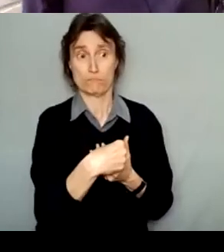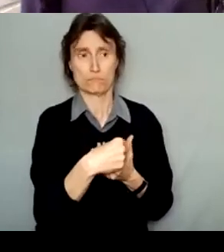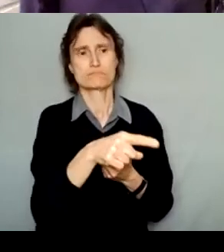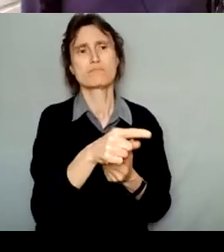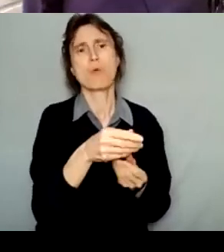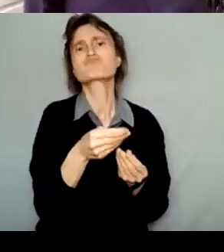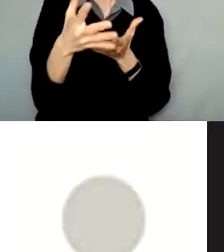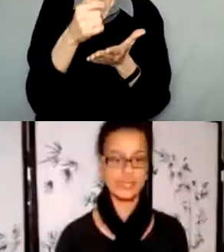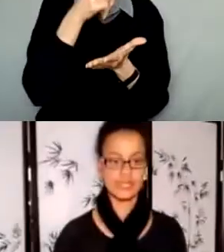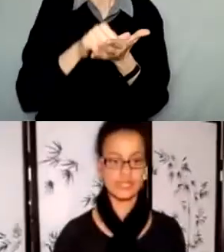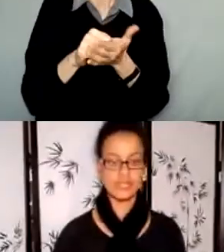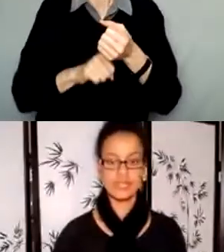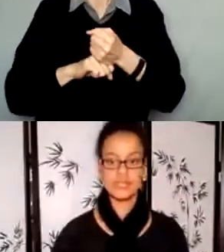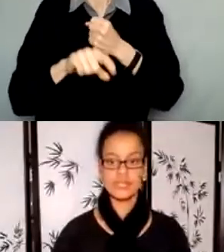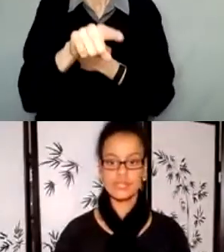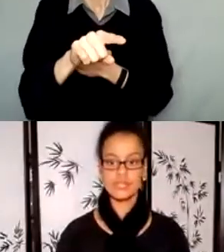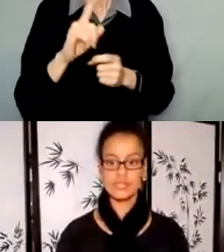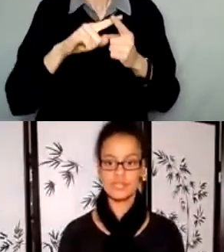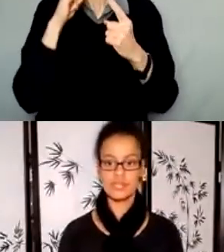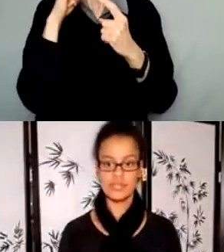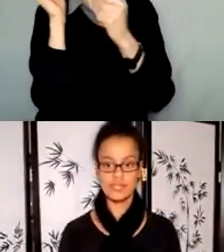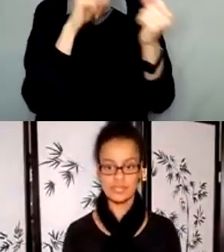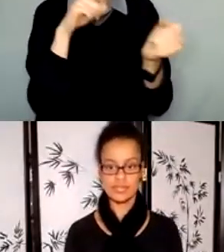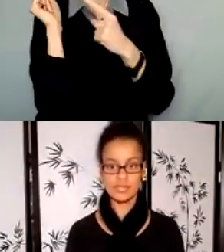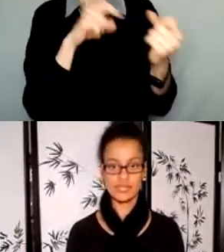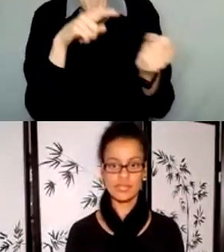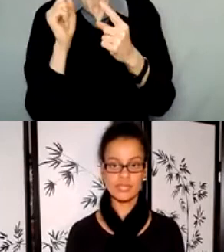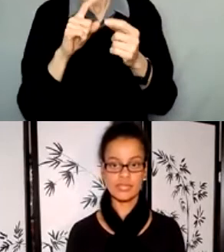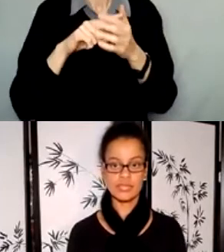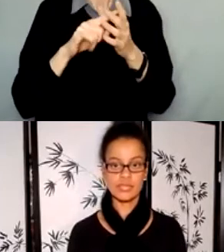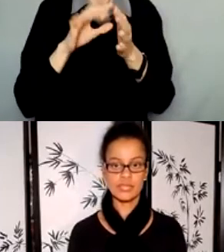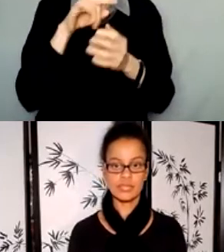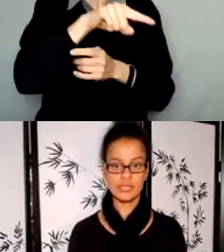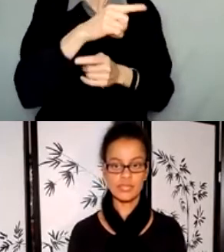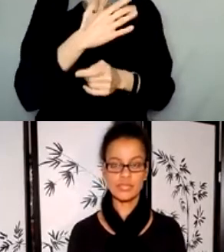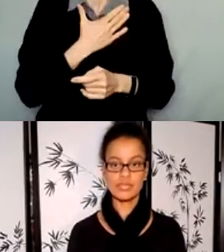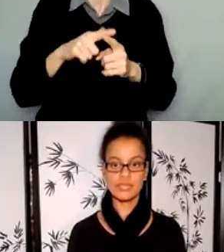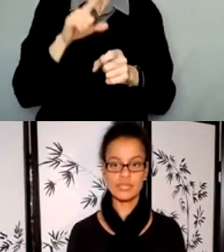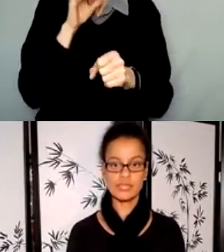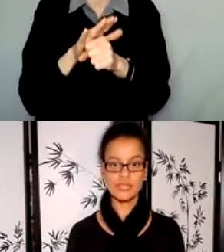confirmations or correspondence that shows a commitment or interest, etc.